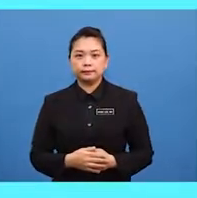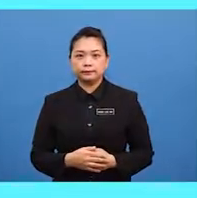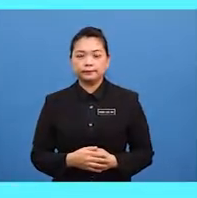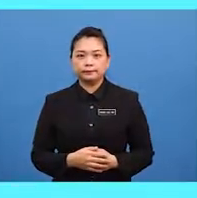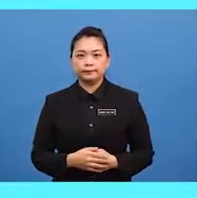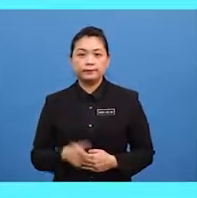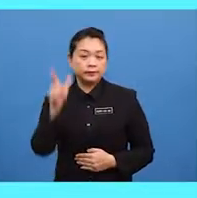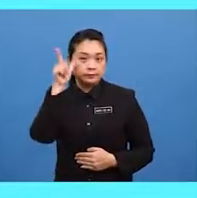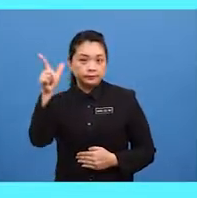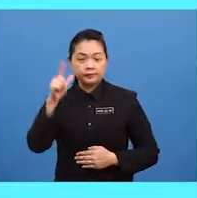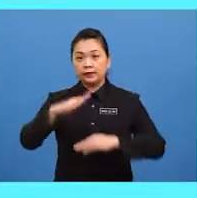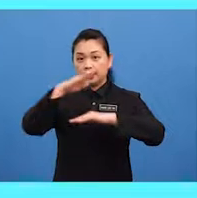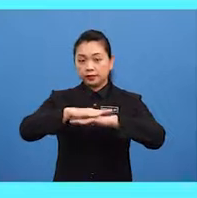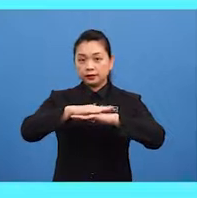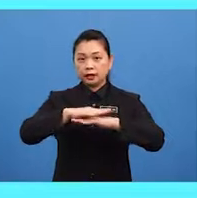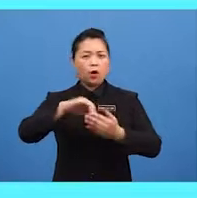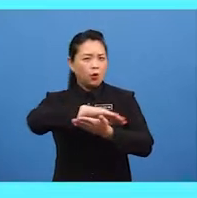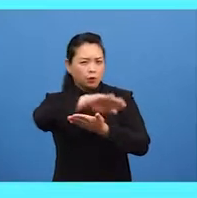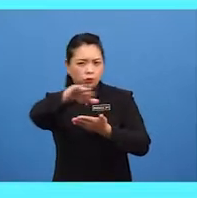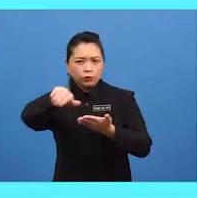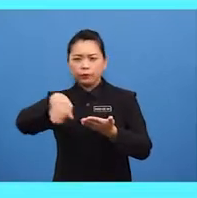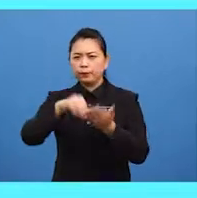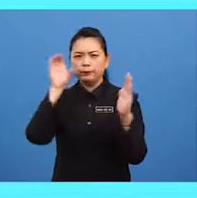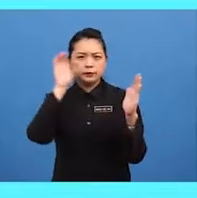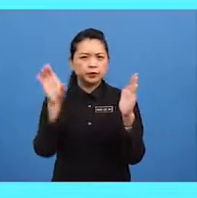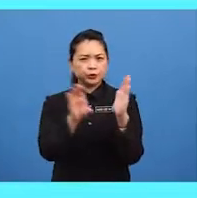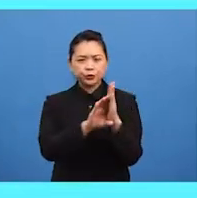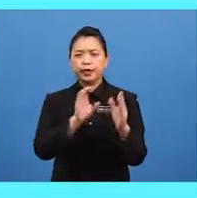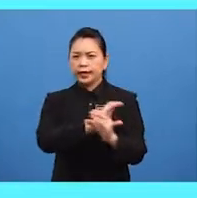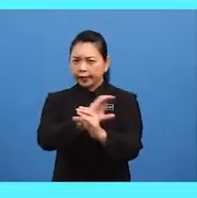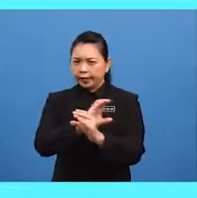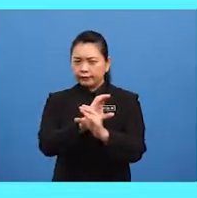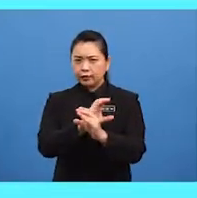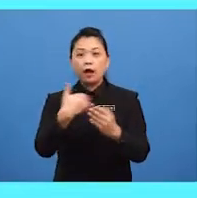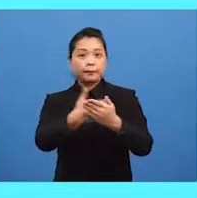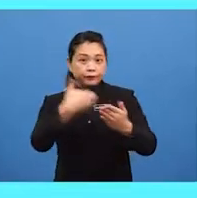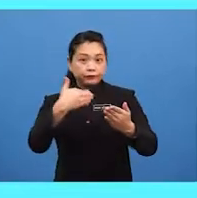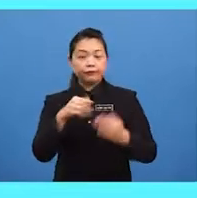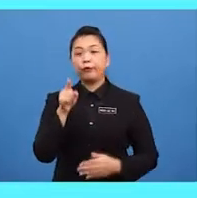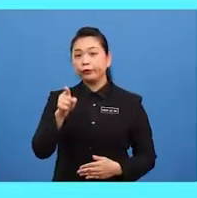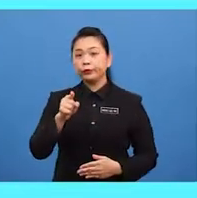Look at the whole picture carefully first before you begin.